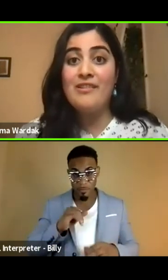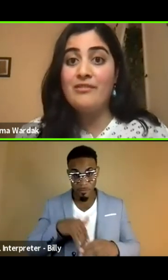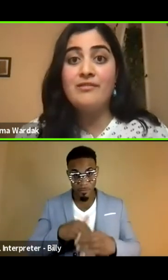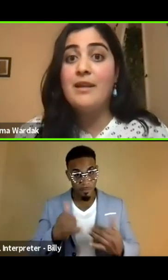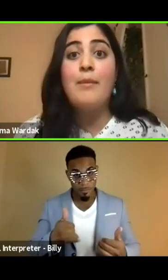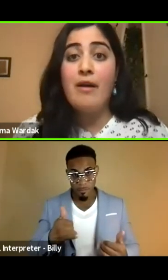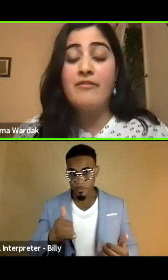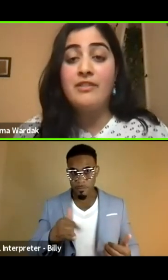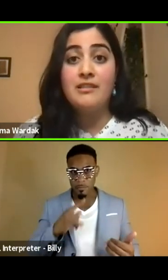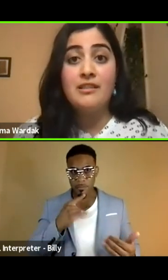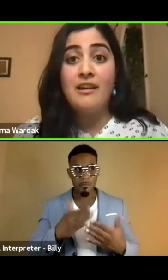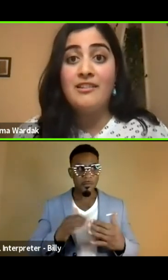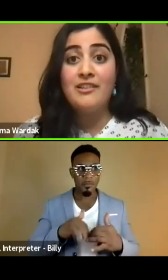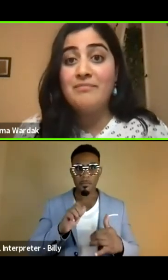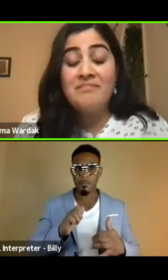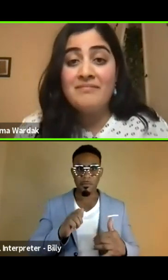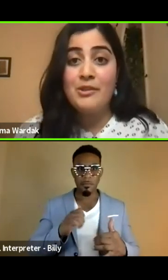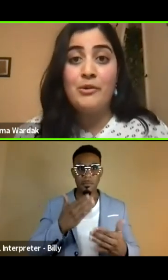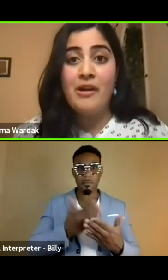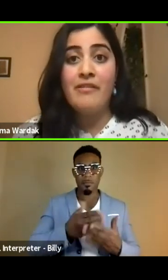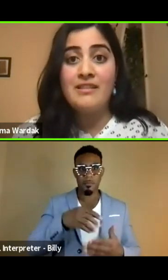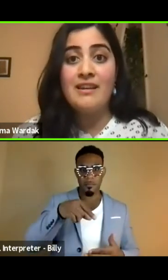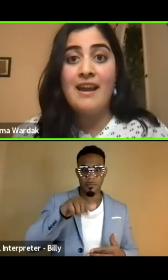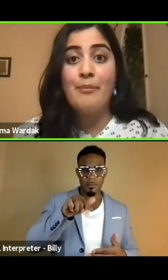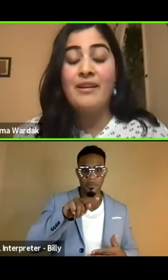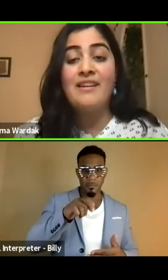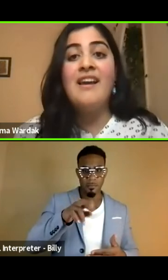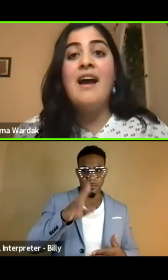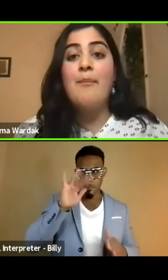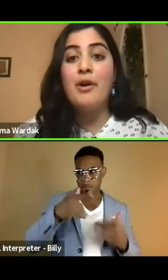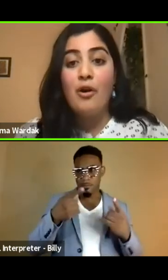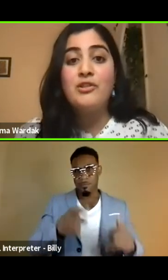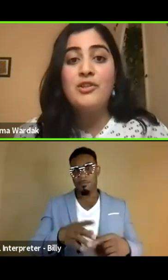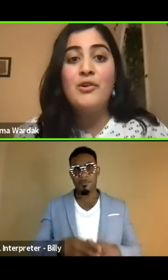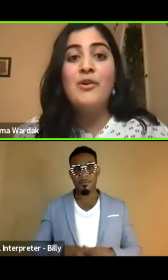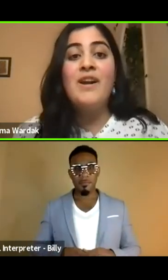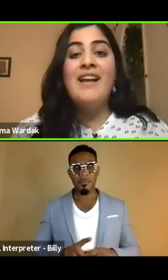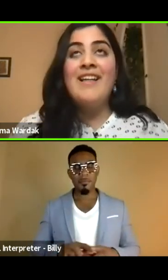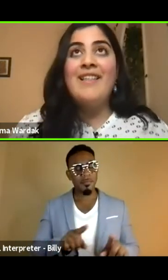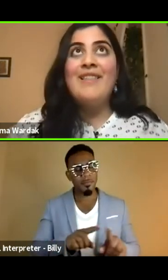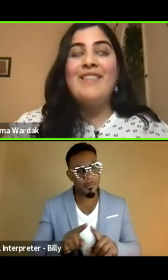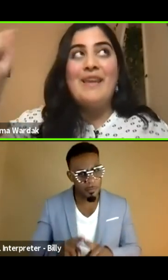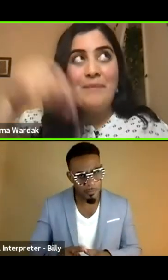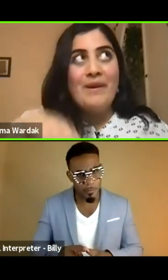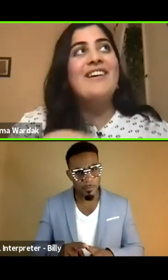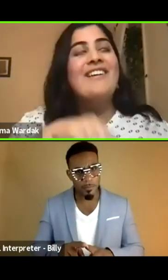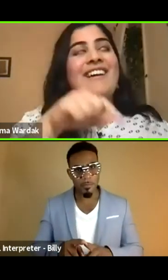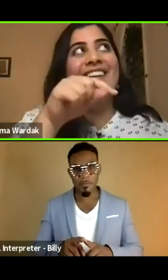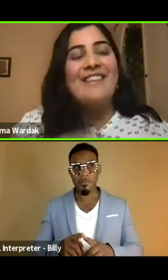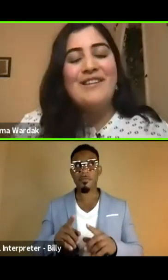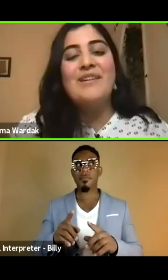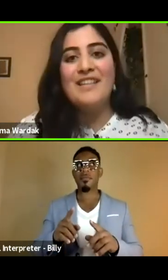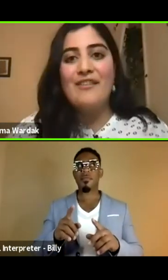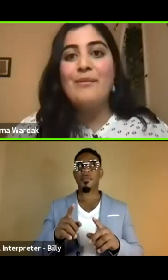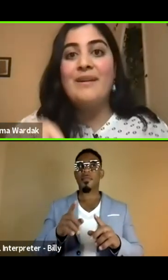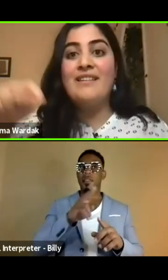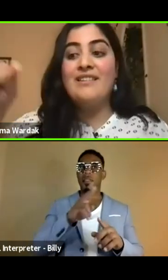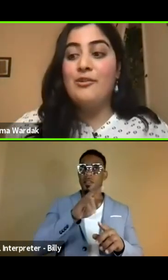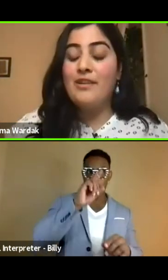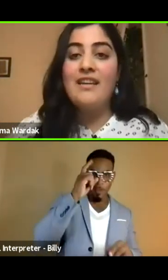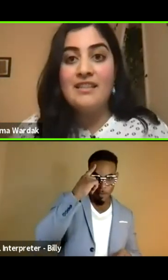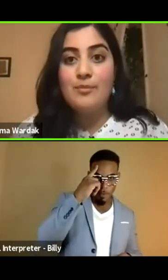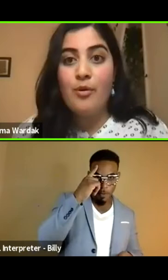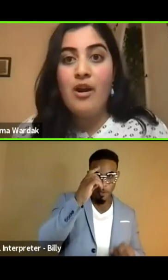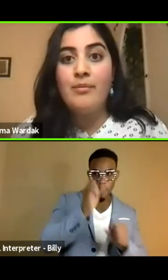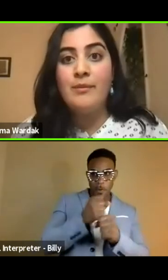right now, where they're somehow have to get to Qatar. Don't know how that's going to happen, but also the America, the U S government